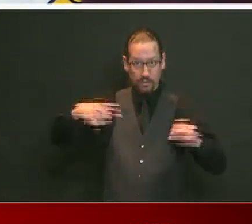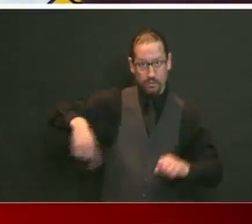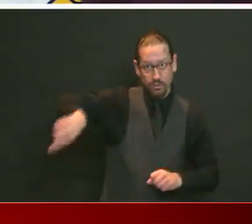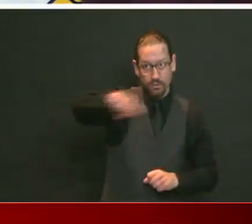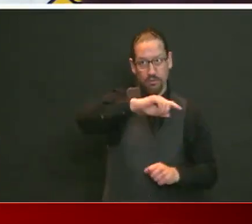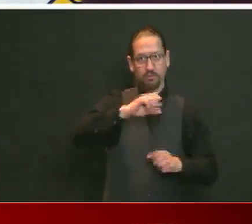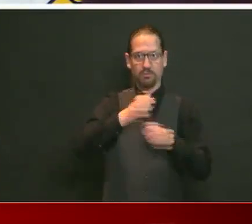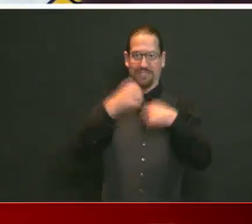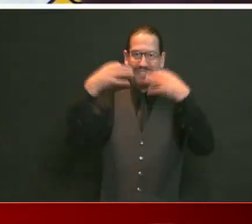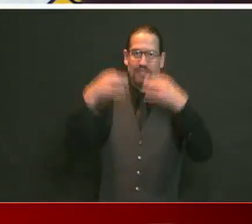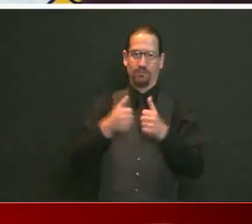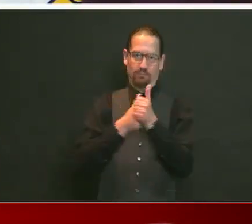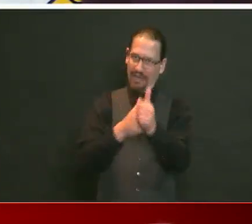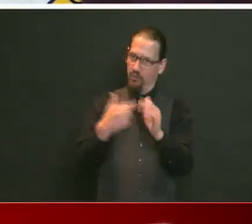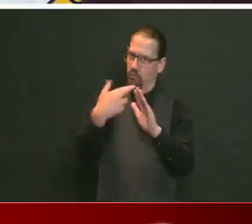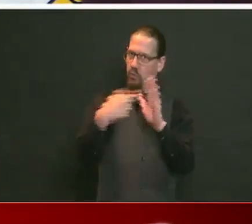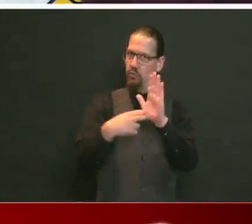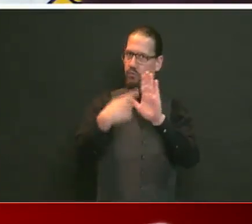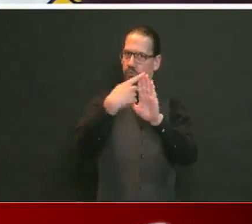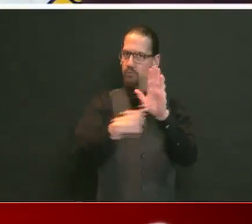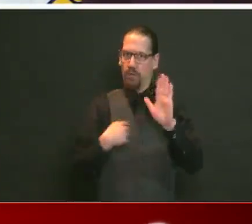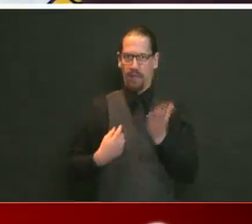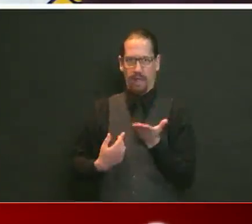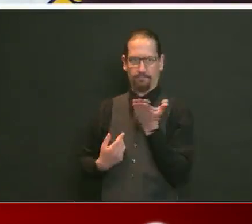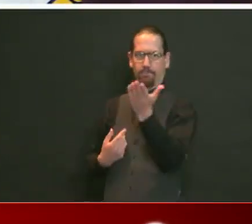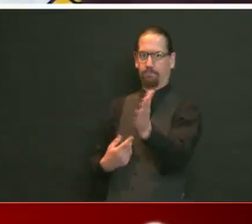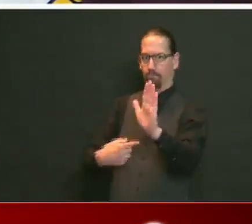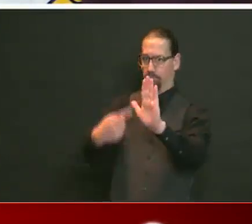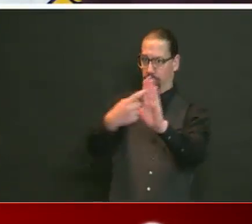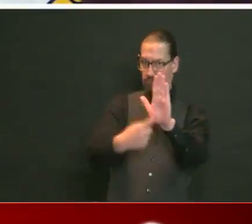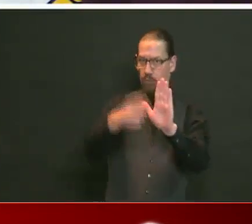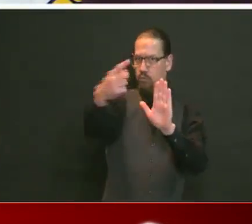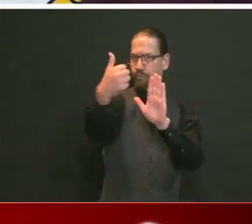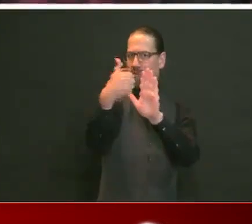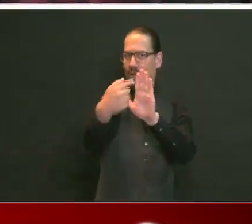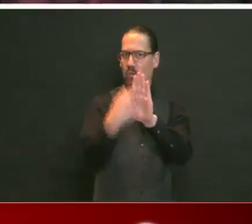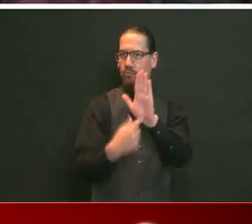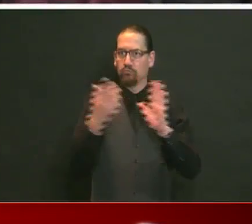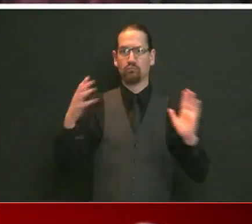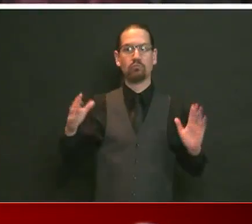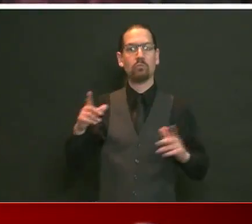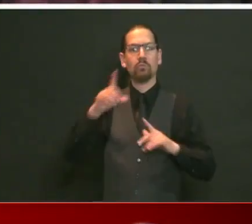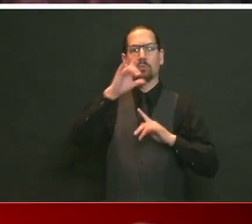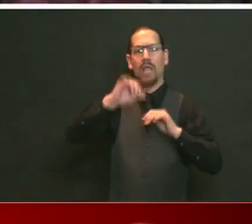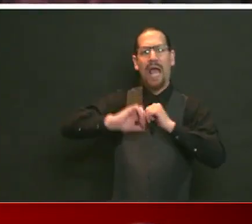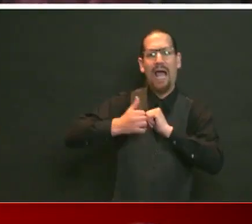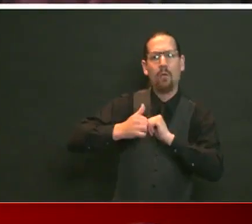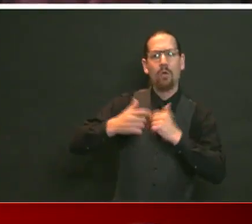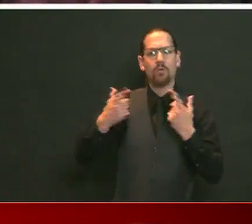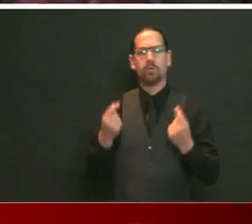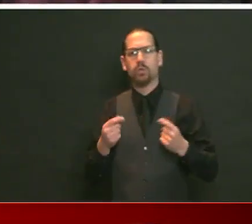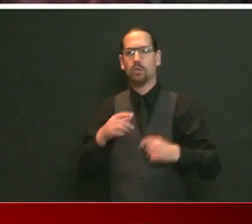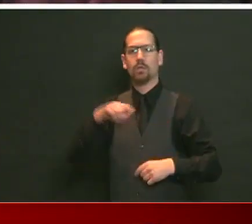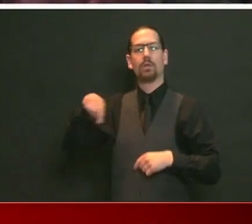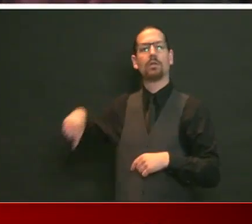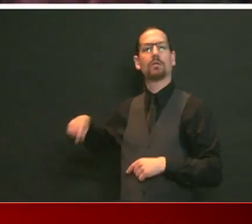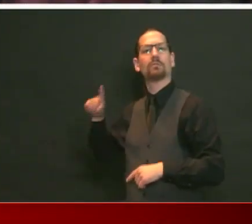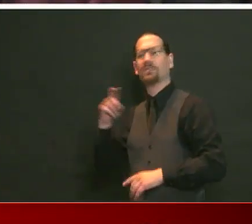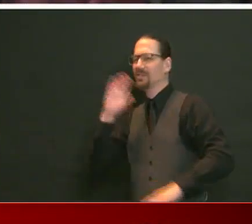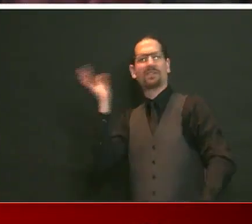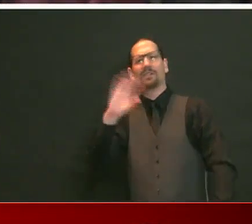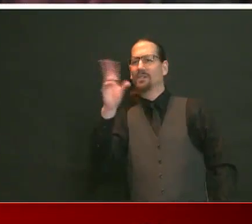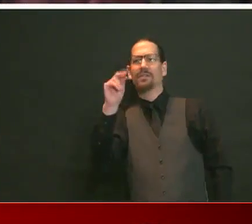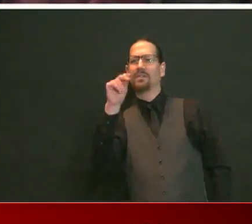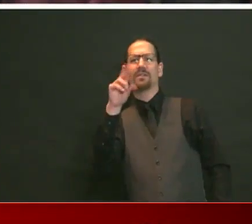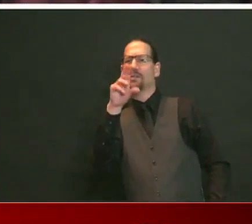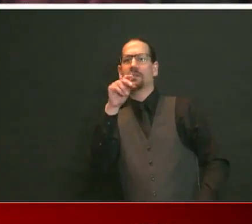and make their decisions and do their best. That is what I am telling you. That's not what they're saying privately. They're saying you've got to look at